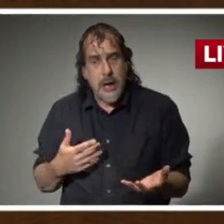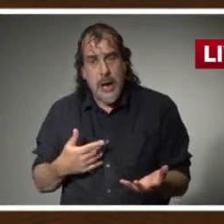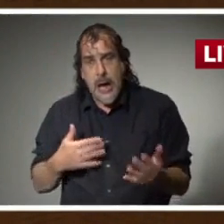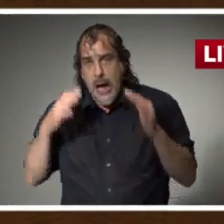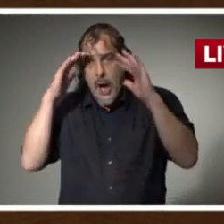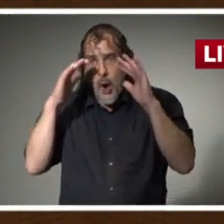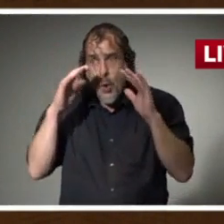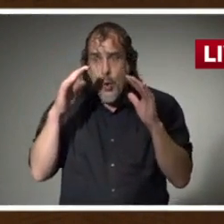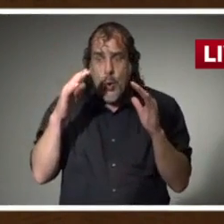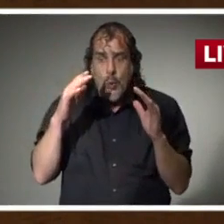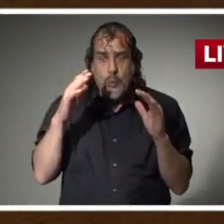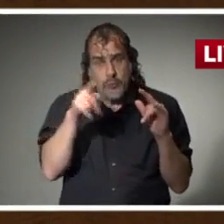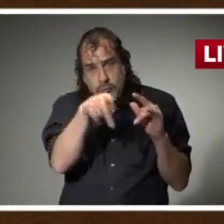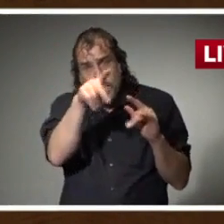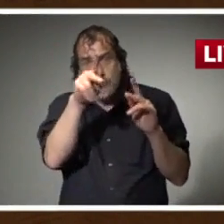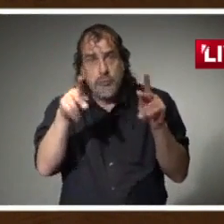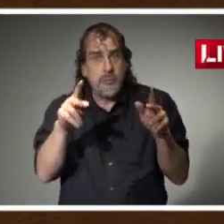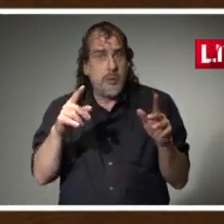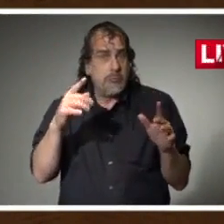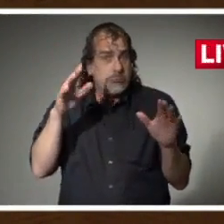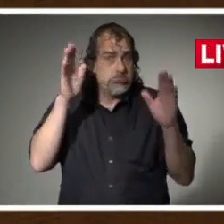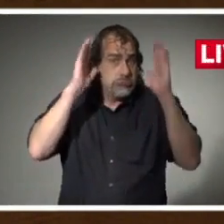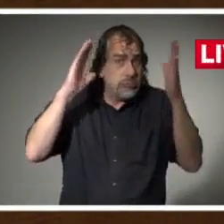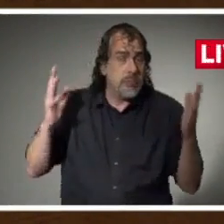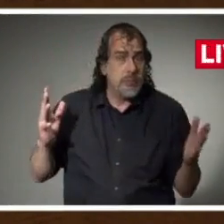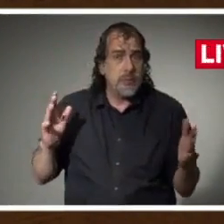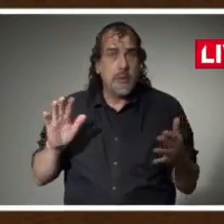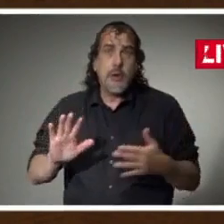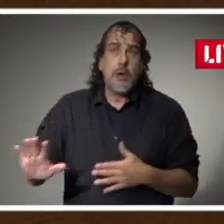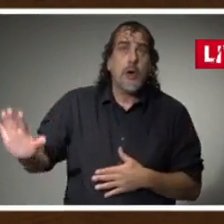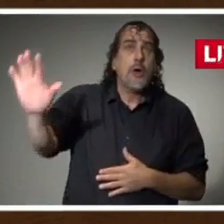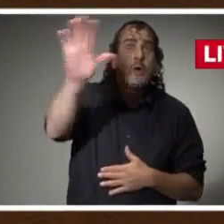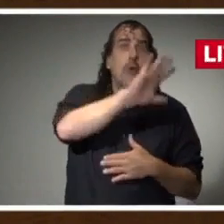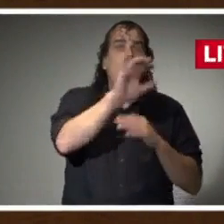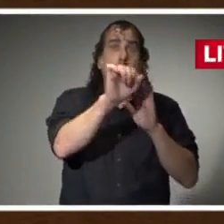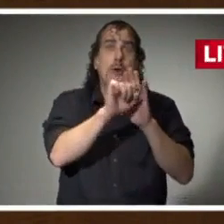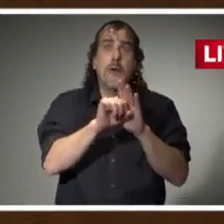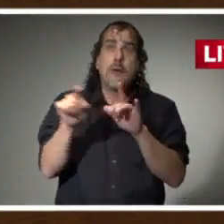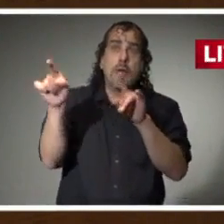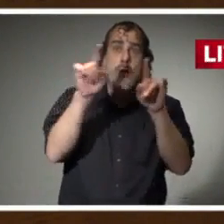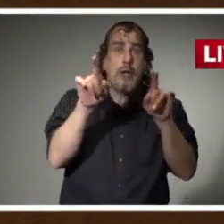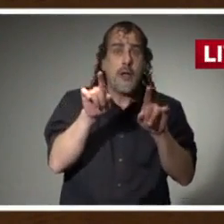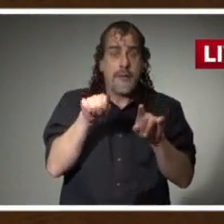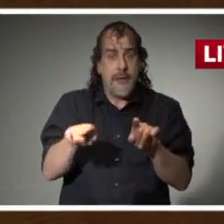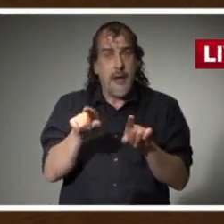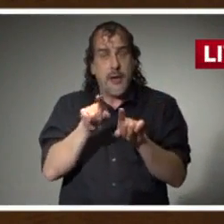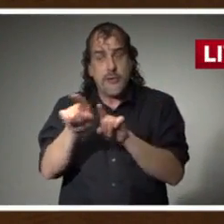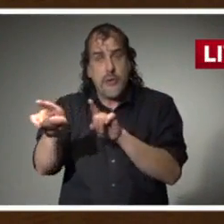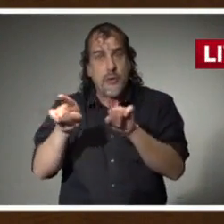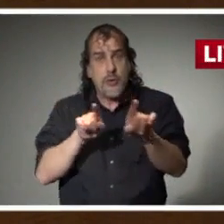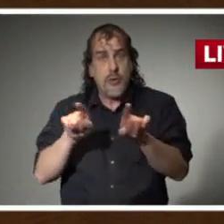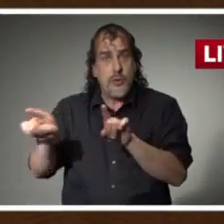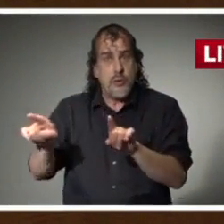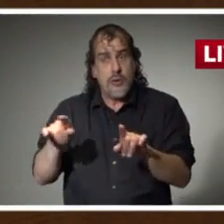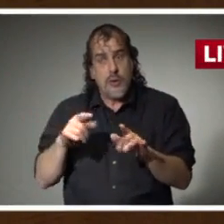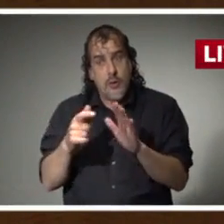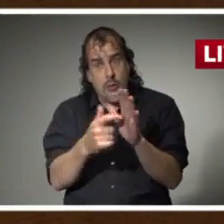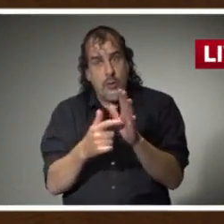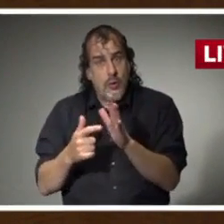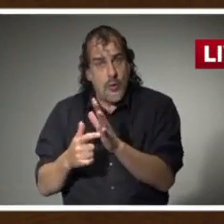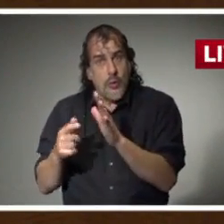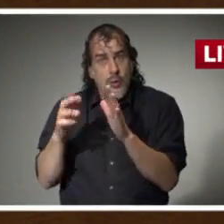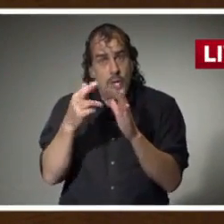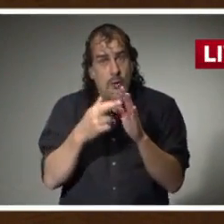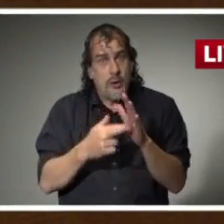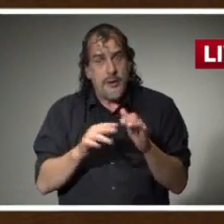people are listening. Across the country, many of these social distancing measures have been a little bit like a